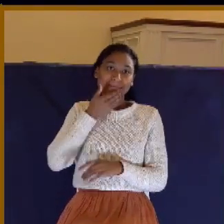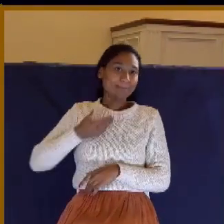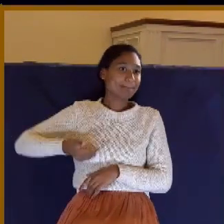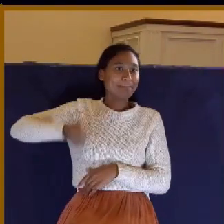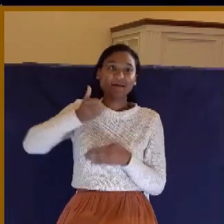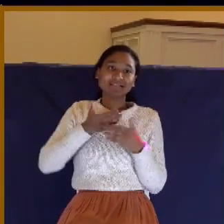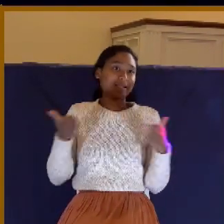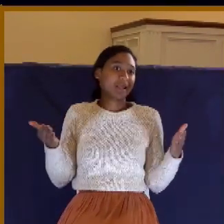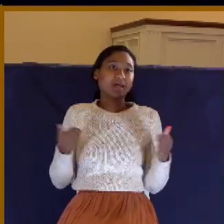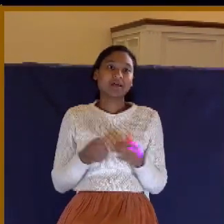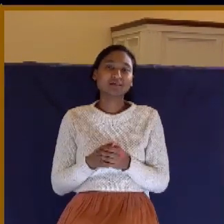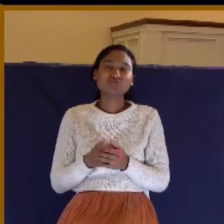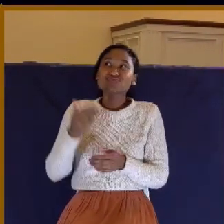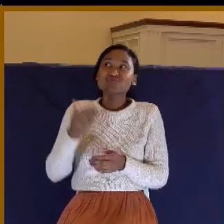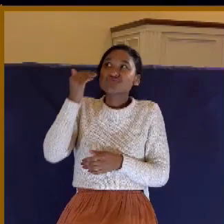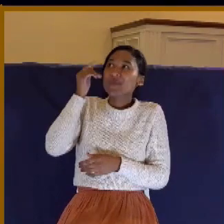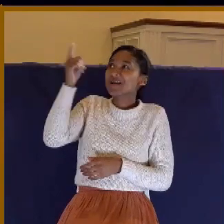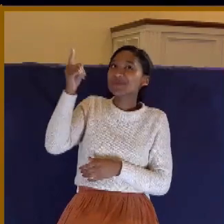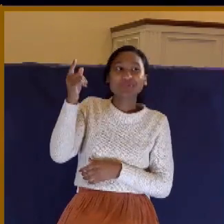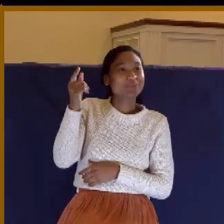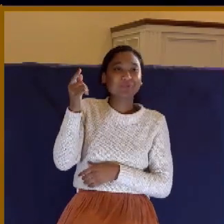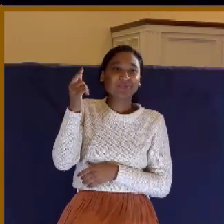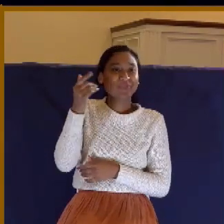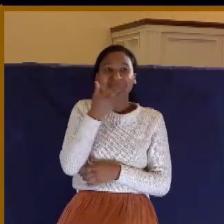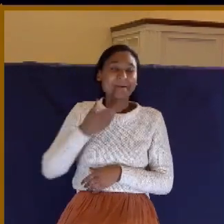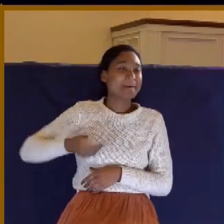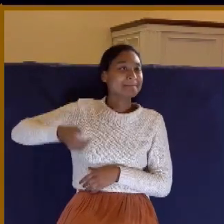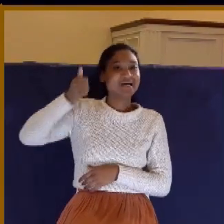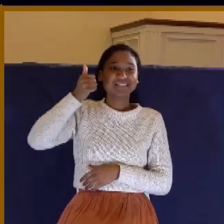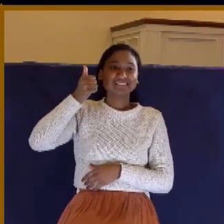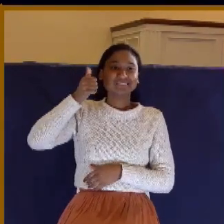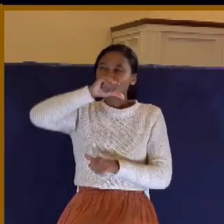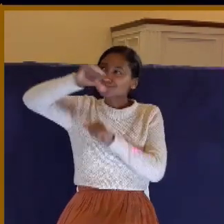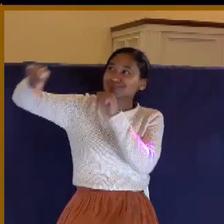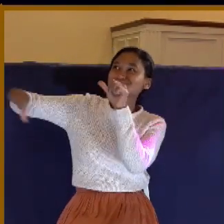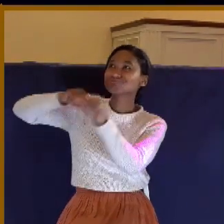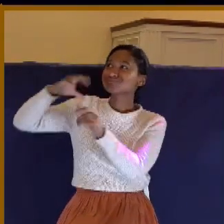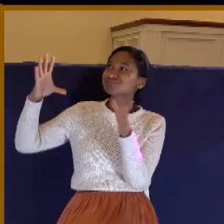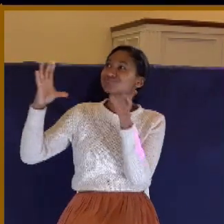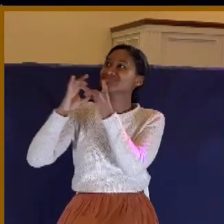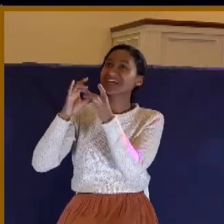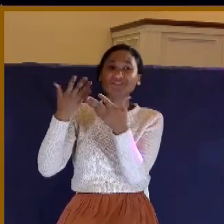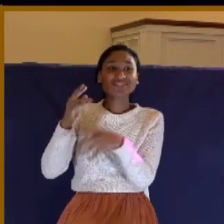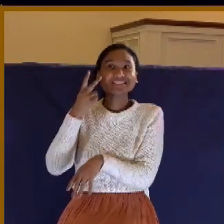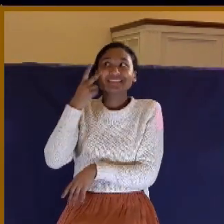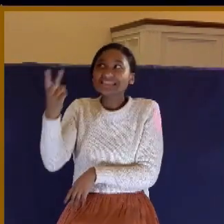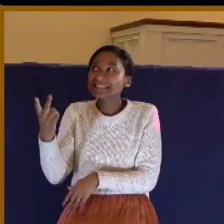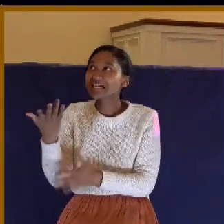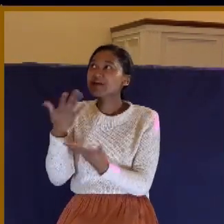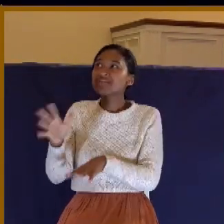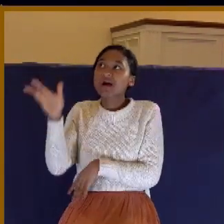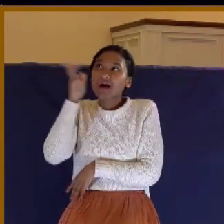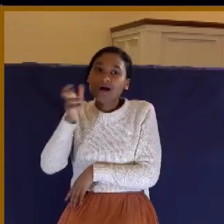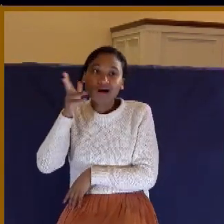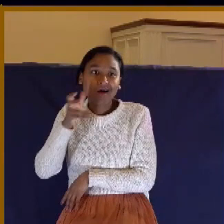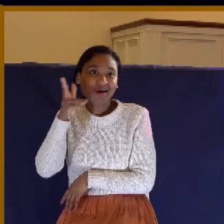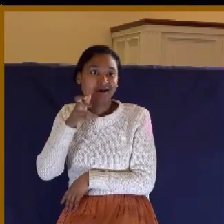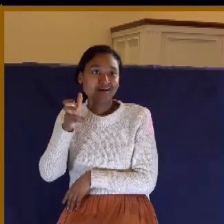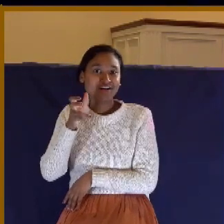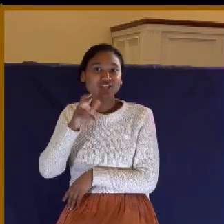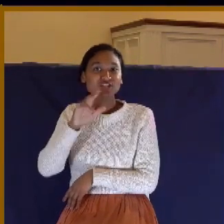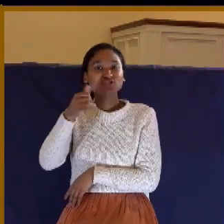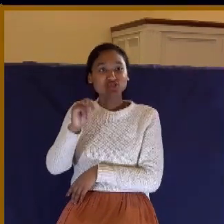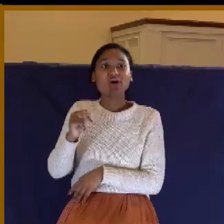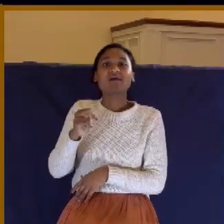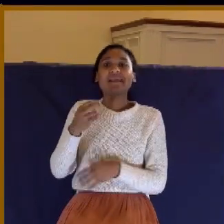I mean, knowing him has been the greatest thing. My association with him. I've seen him. I heard him. And all of that. John